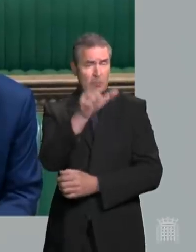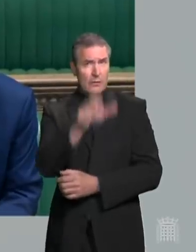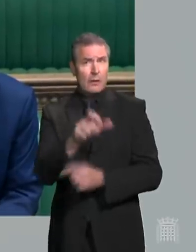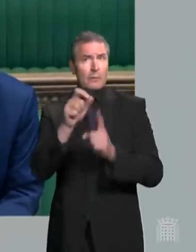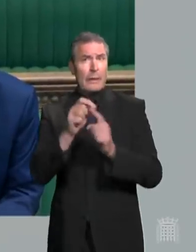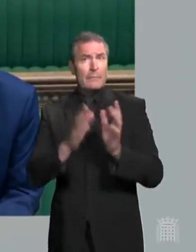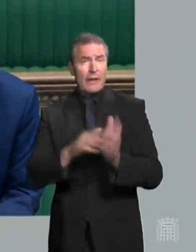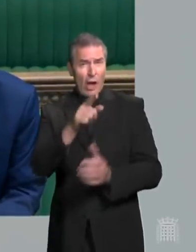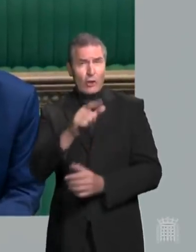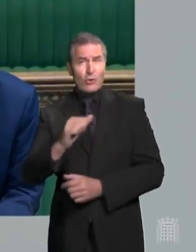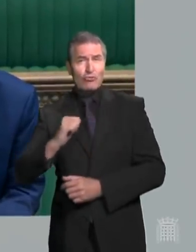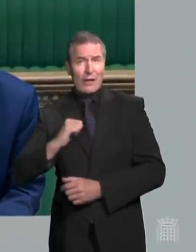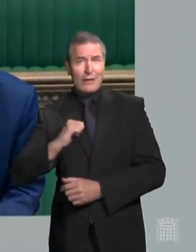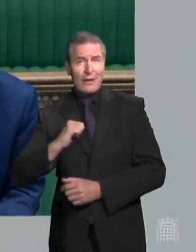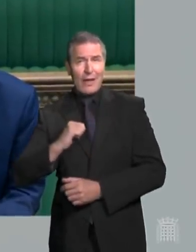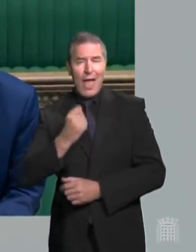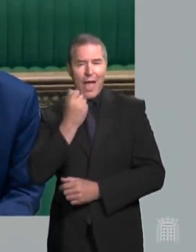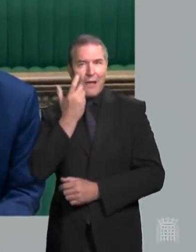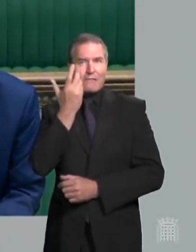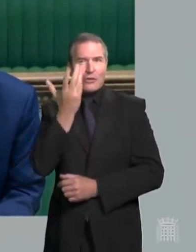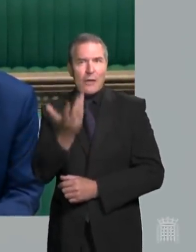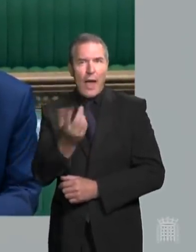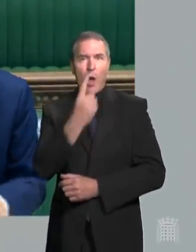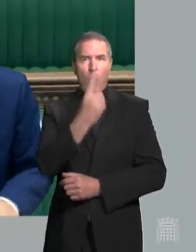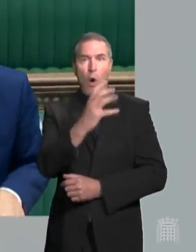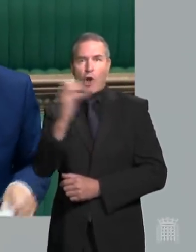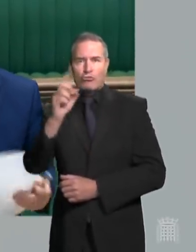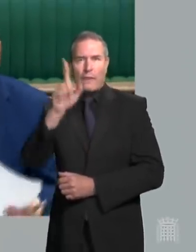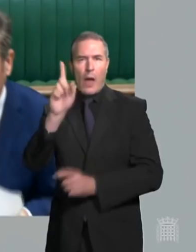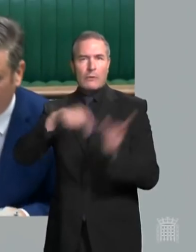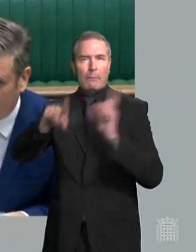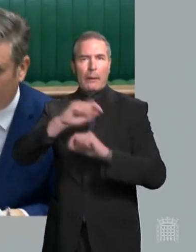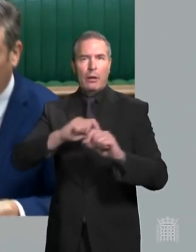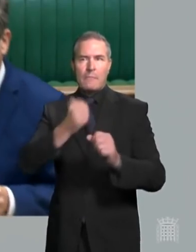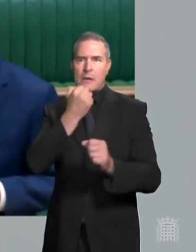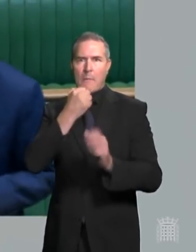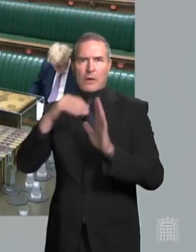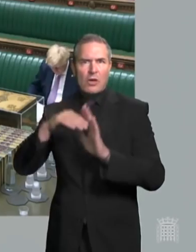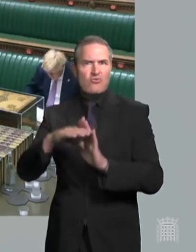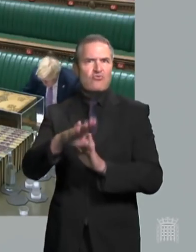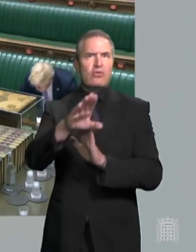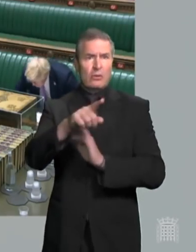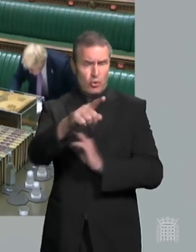that means 100,000 people catching this virus every day, and everything that that entails?